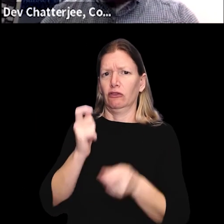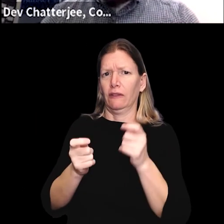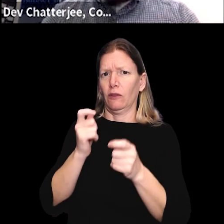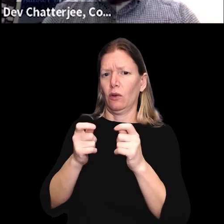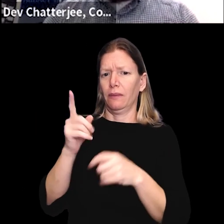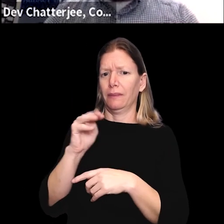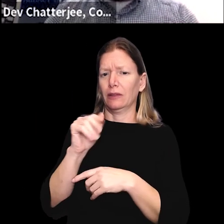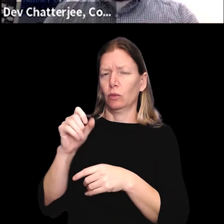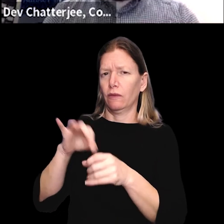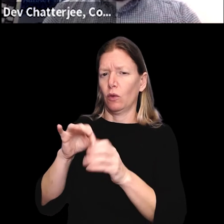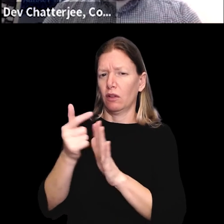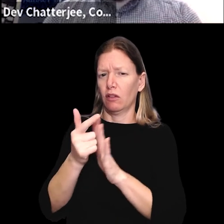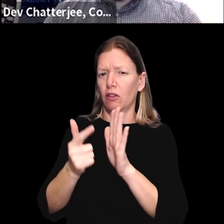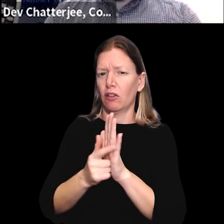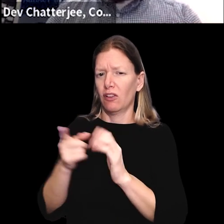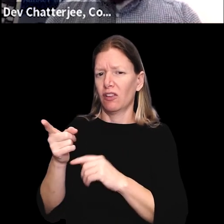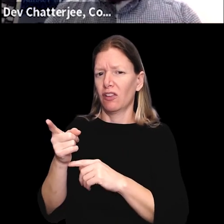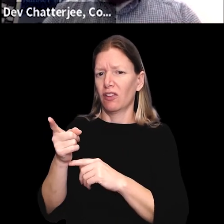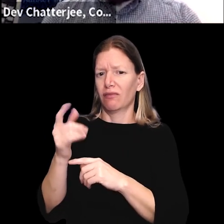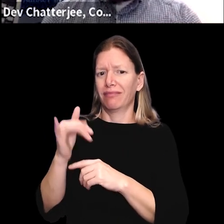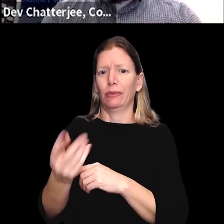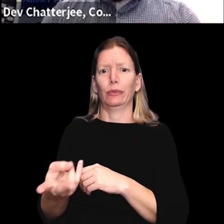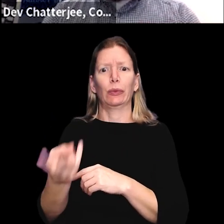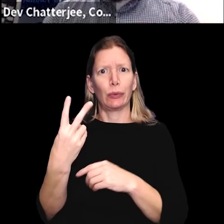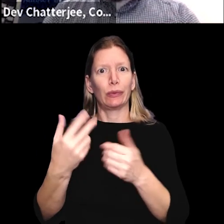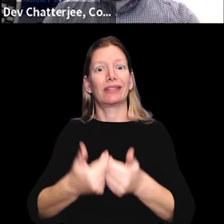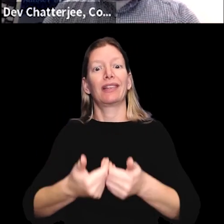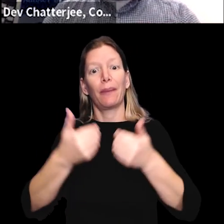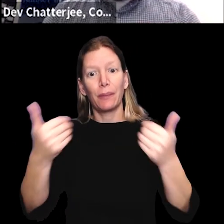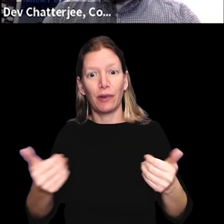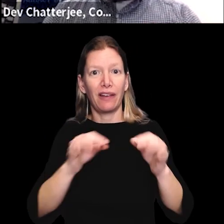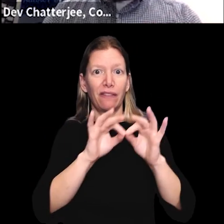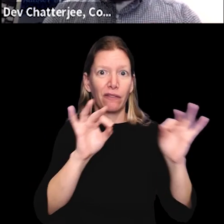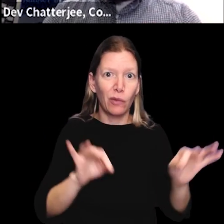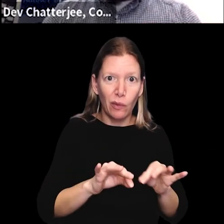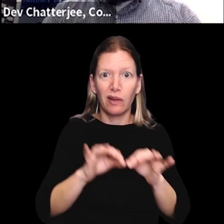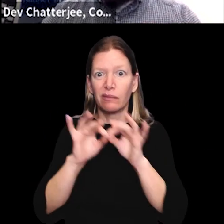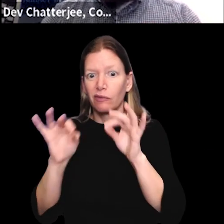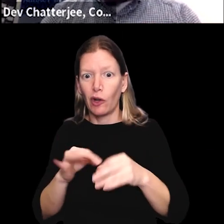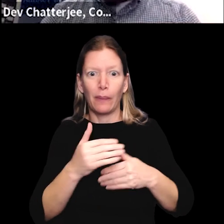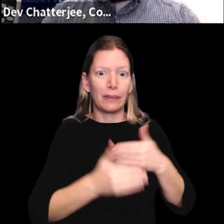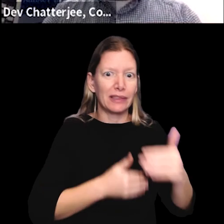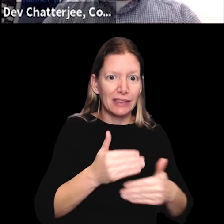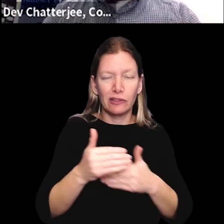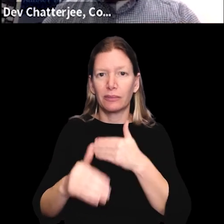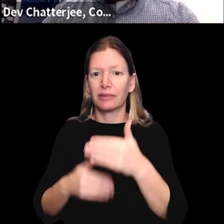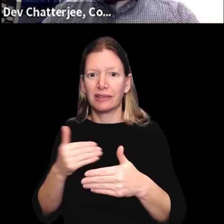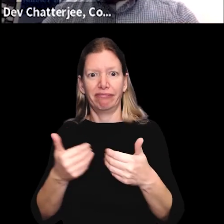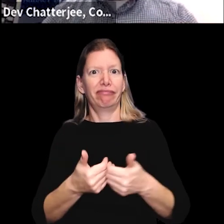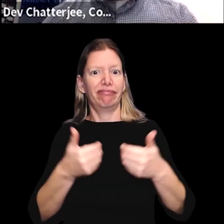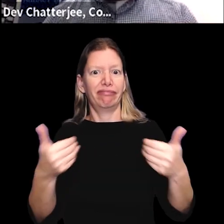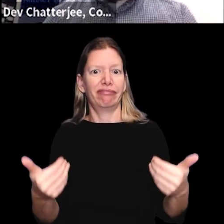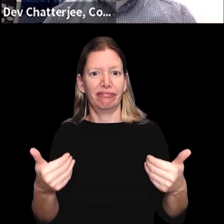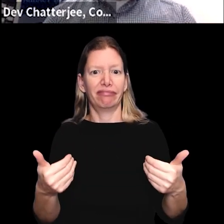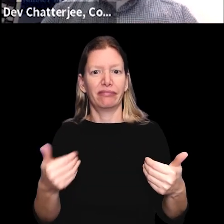reforms in Massachusetts voting law. There are now two separate forms